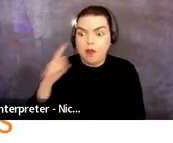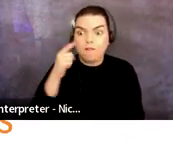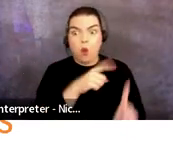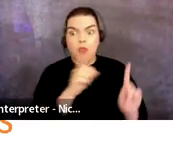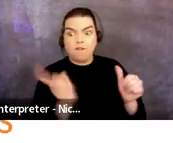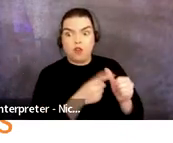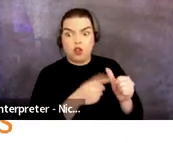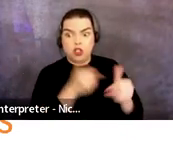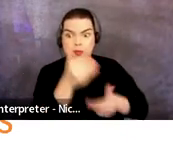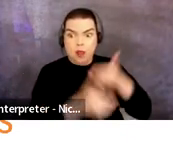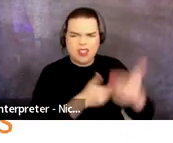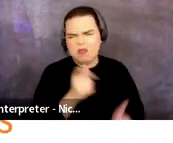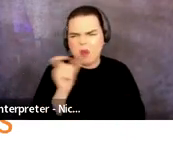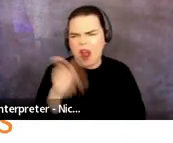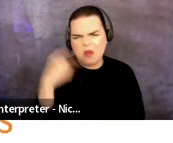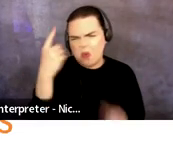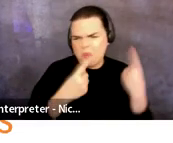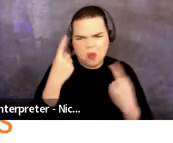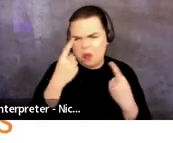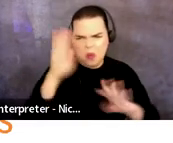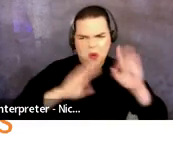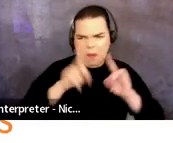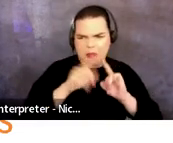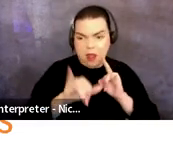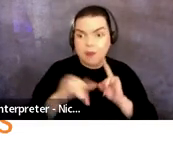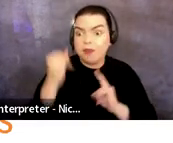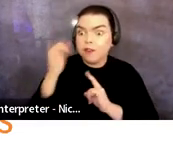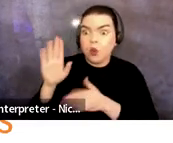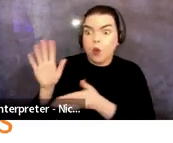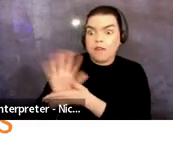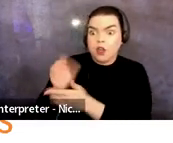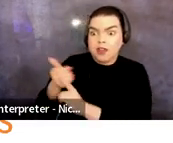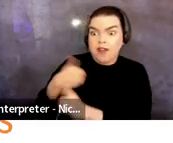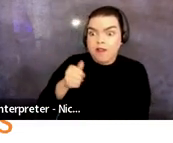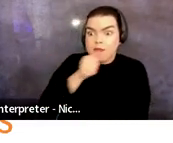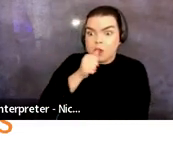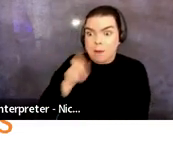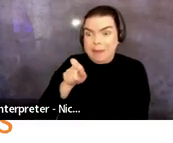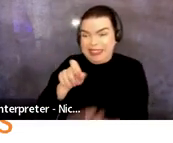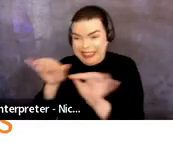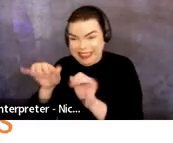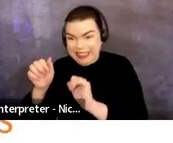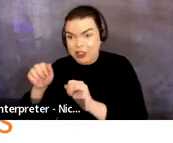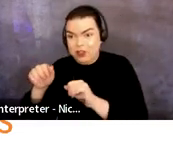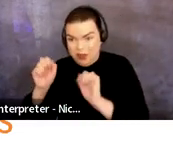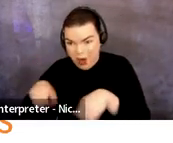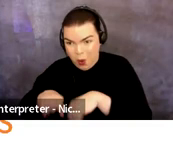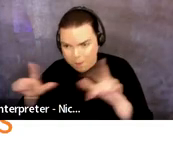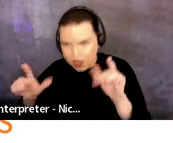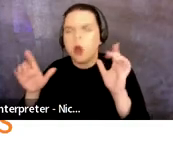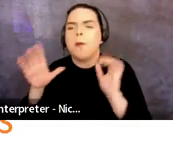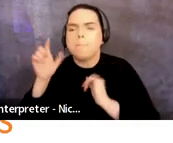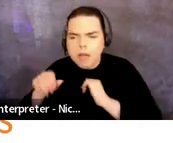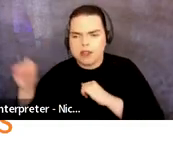application. If the video is password protected, please remember to include the password in the application.